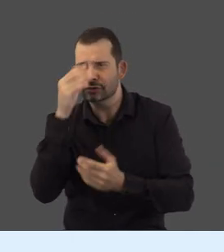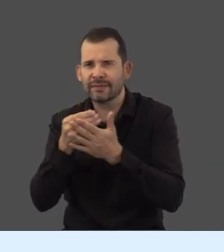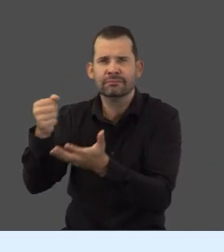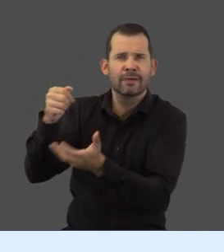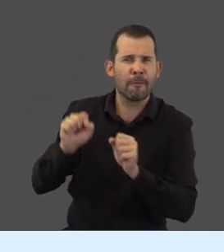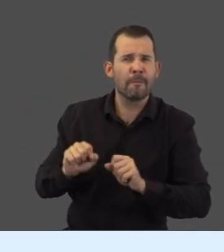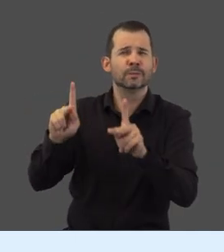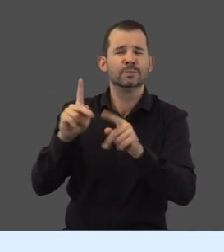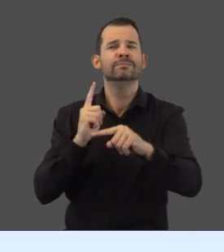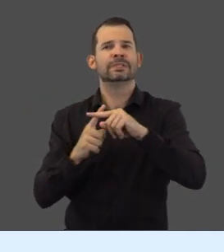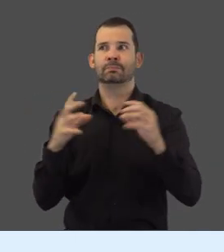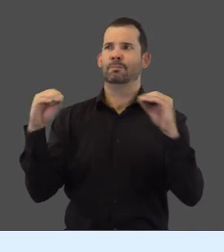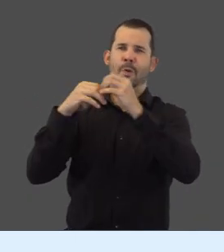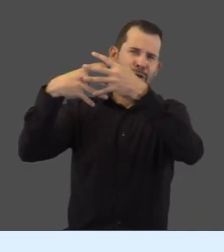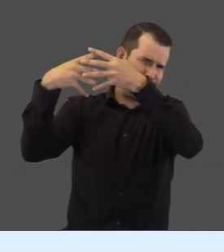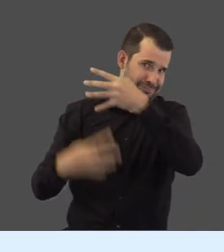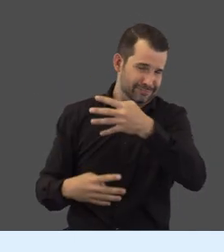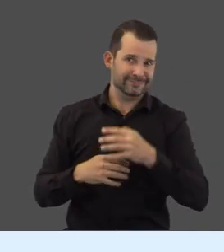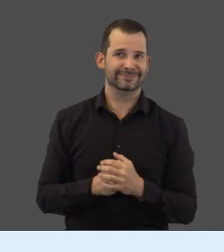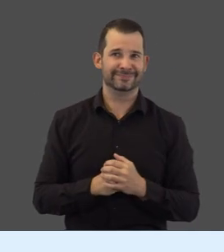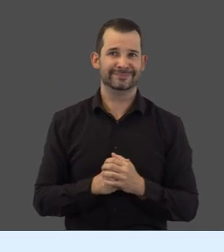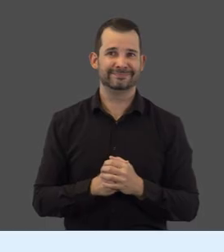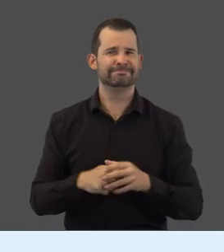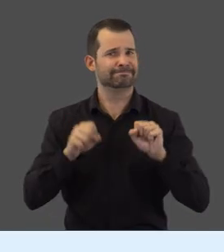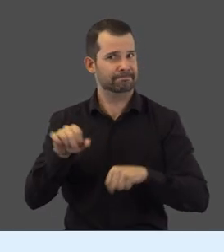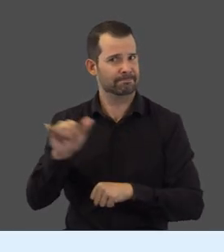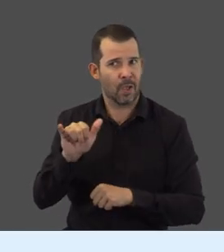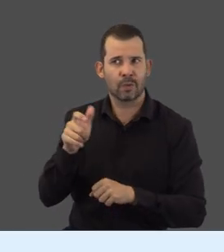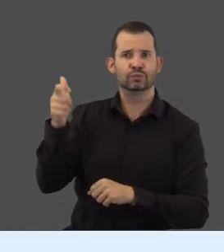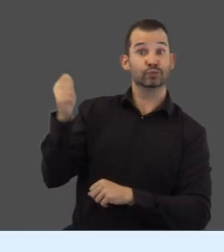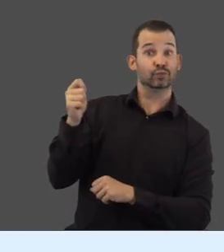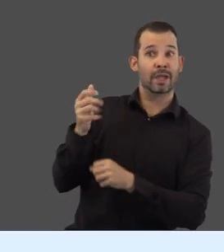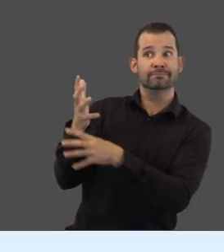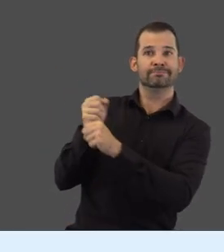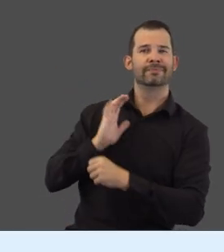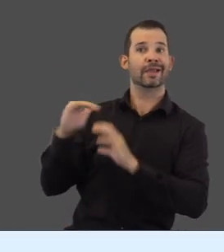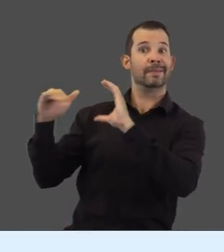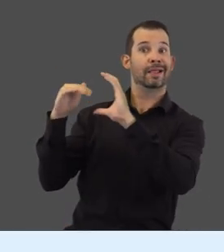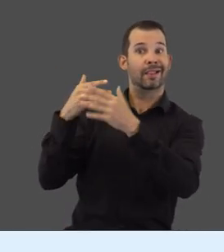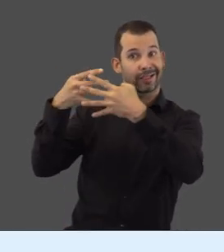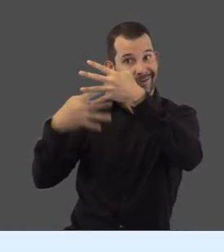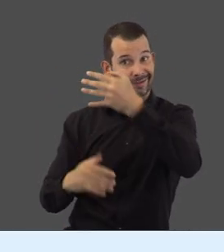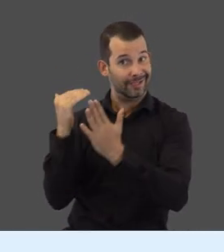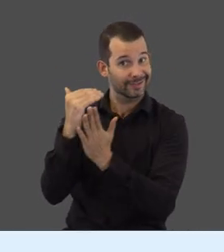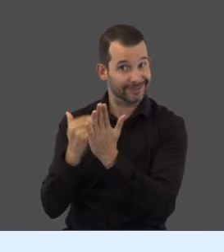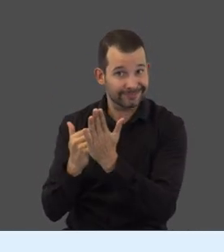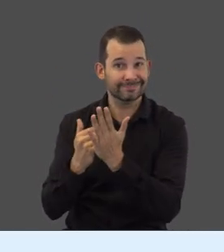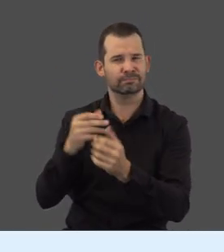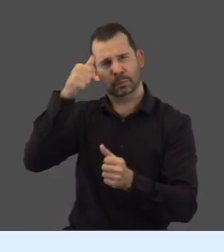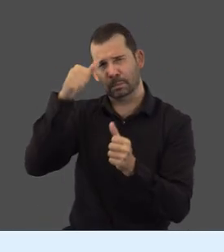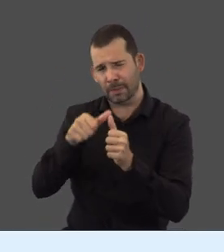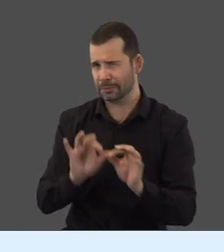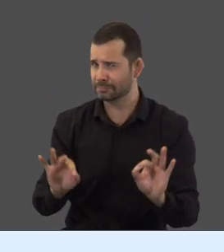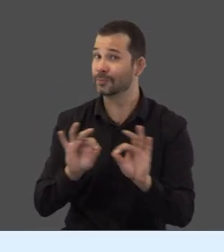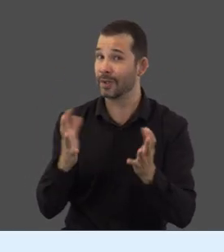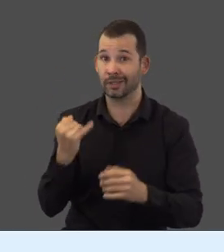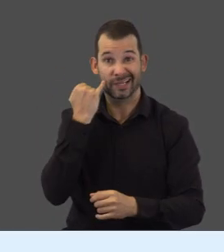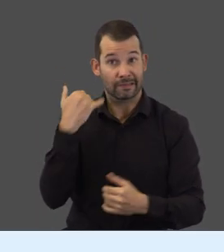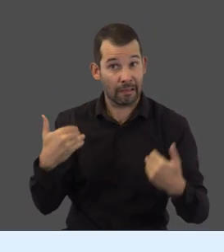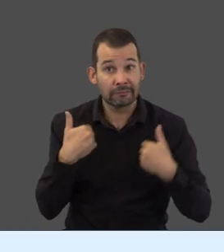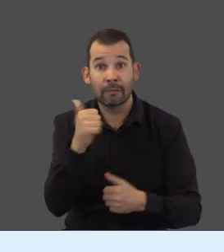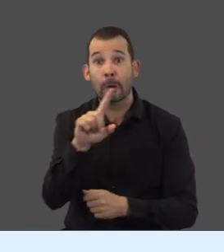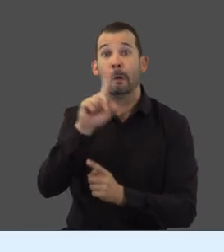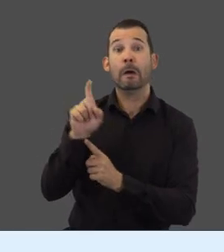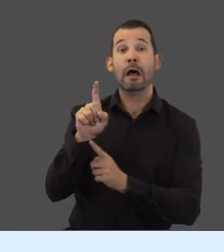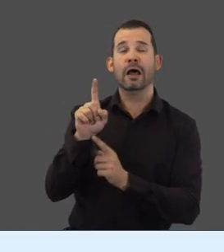opportunities, and much more. You can also subscribe to our mailing list. And remember, if you have questions,